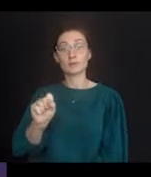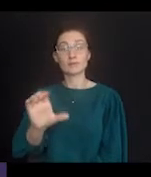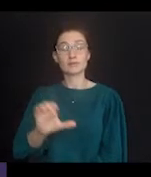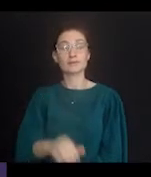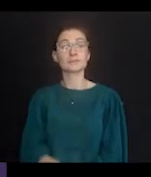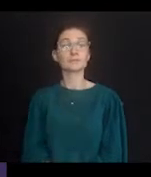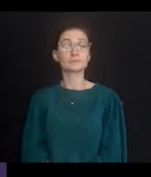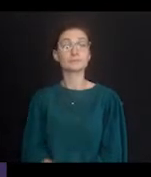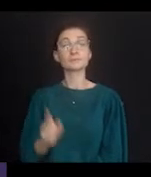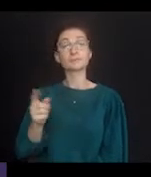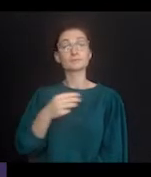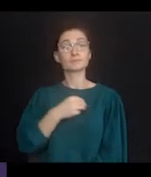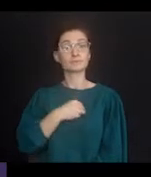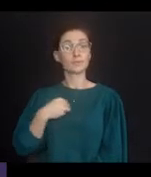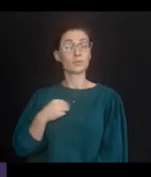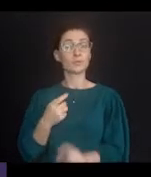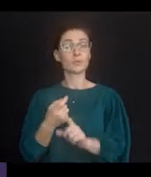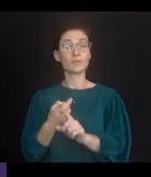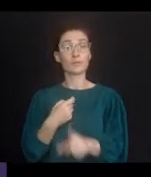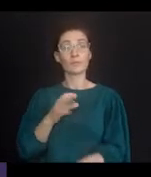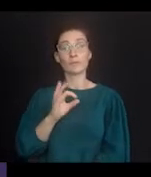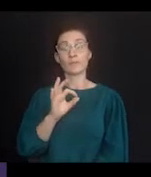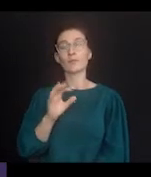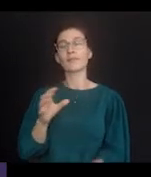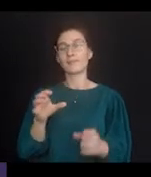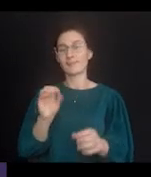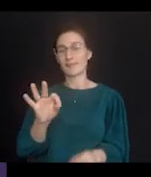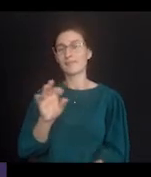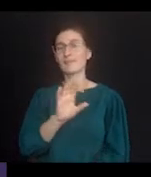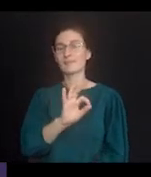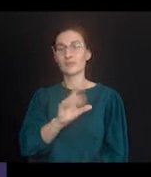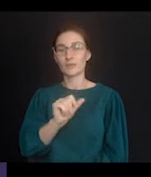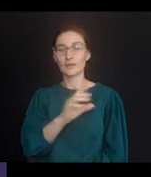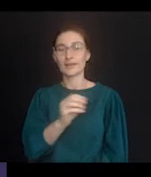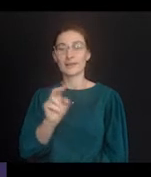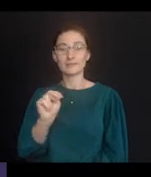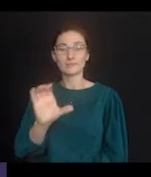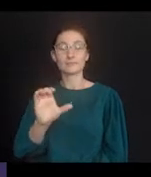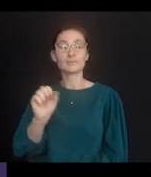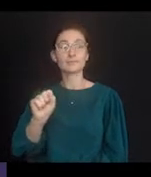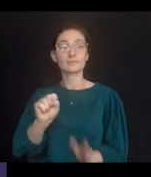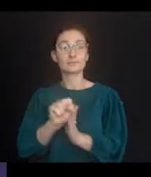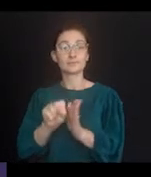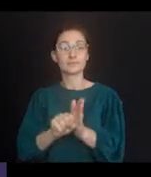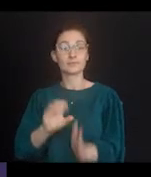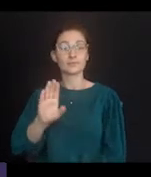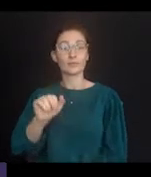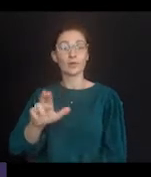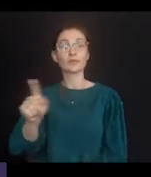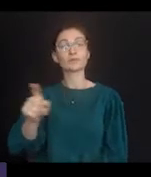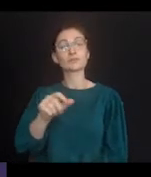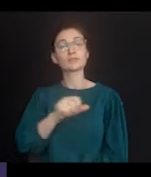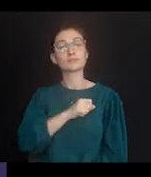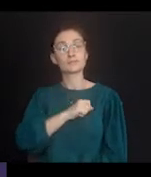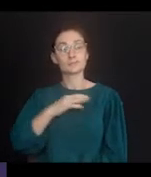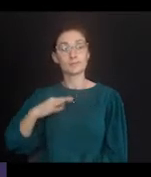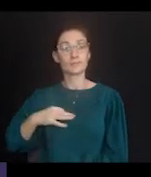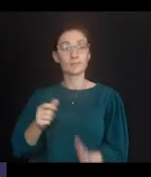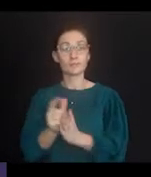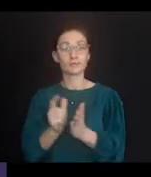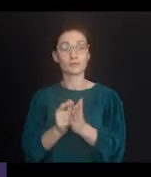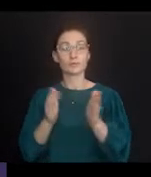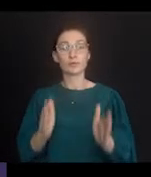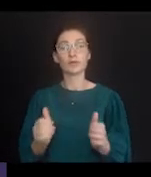Carolina. Ms. Eversol is a member of the Florida and North Carolina State Bars. She's a Staff Attorney with Disability Rights Florida on the